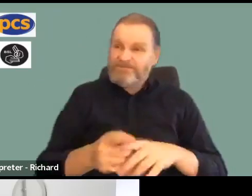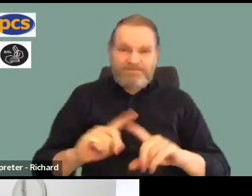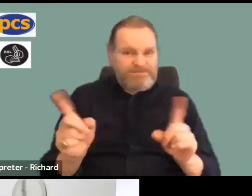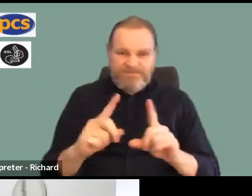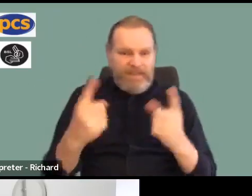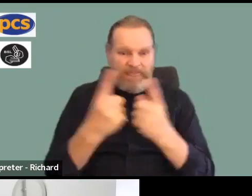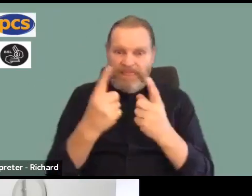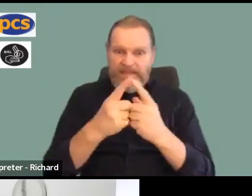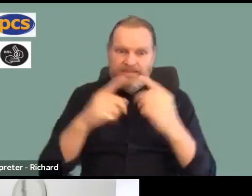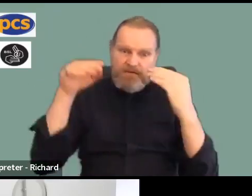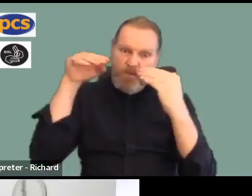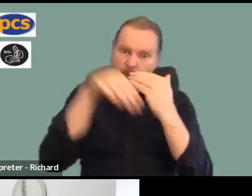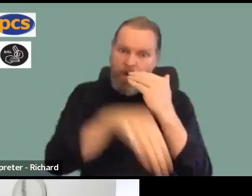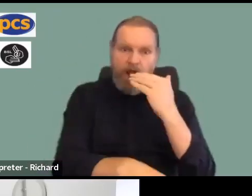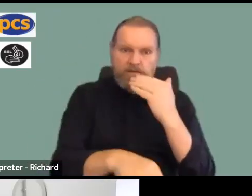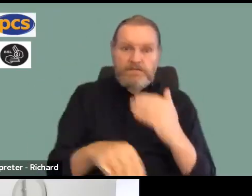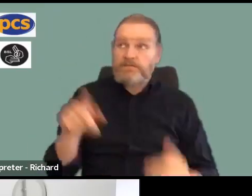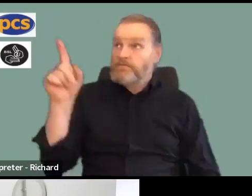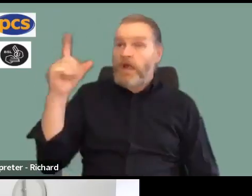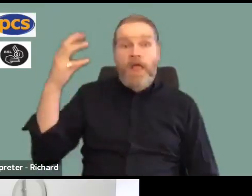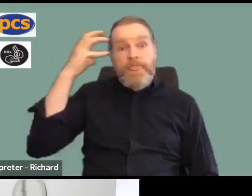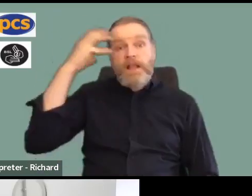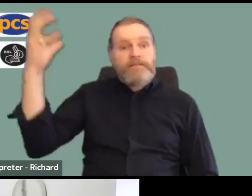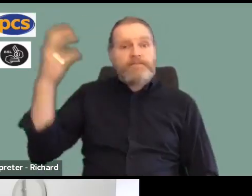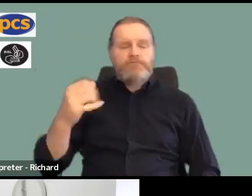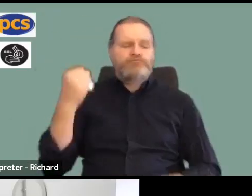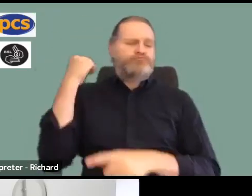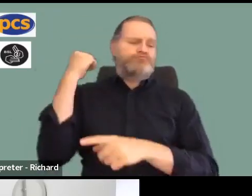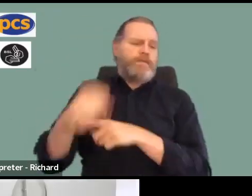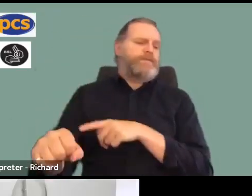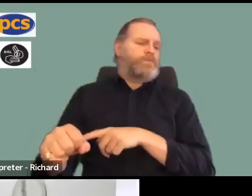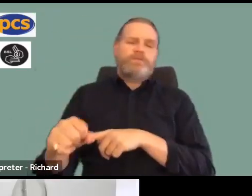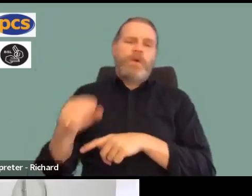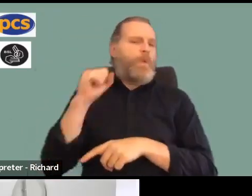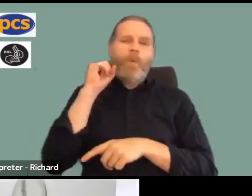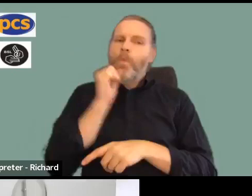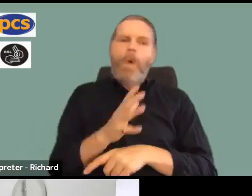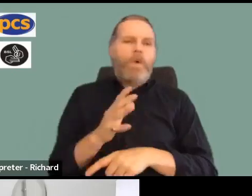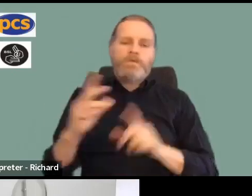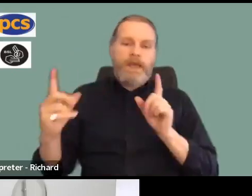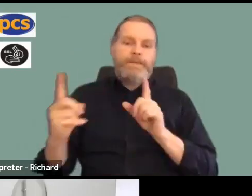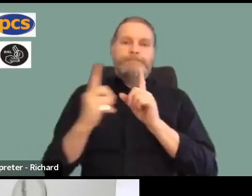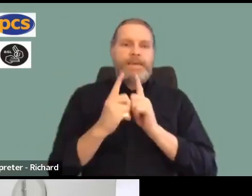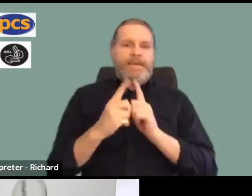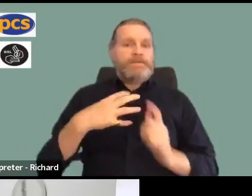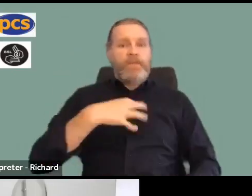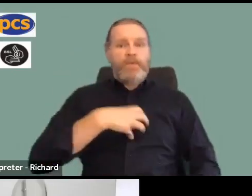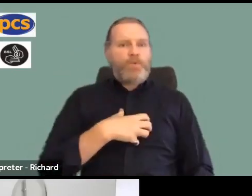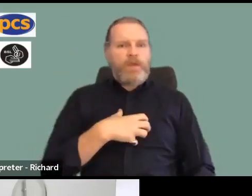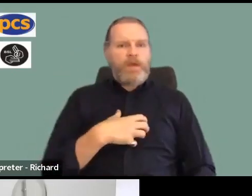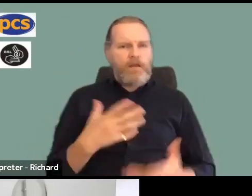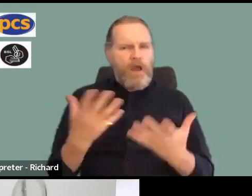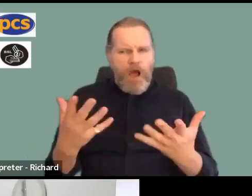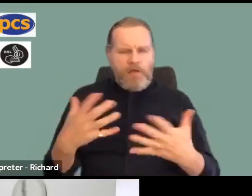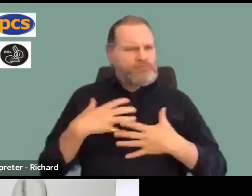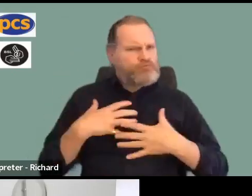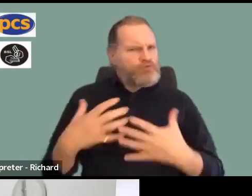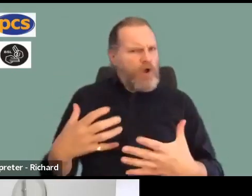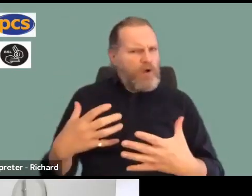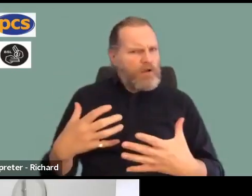Government ministers have refused to meet the union. That's fairly unheard of, even through some of the darkest times in the civil service.